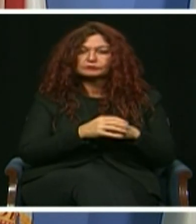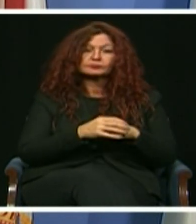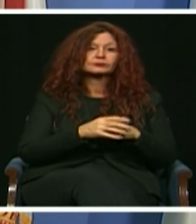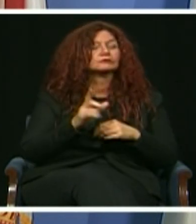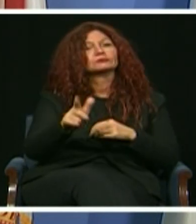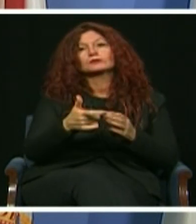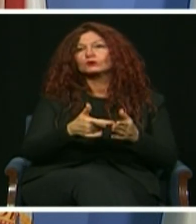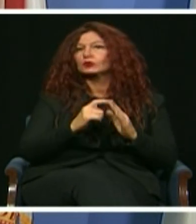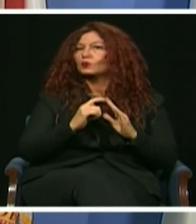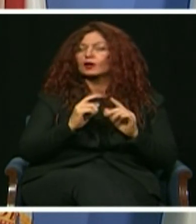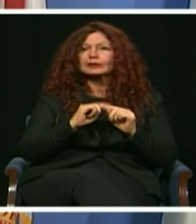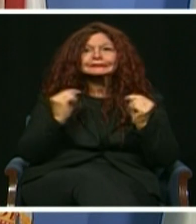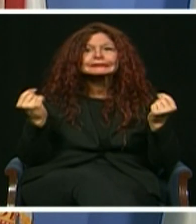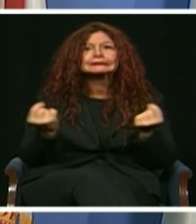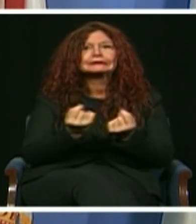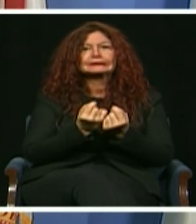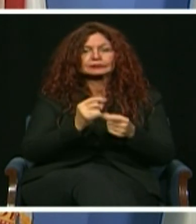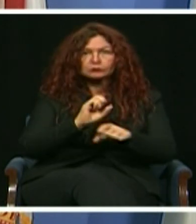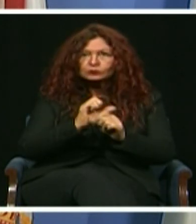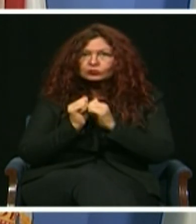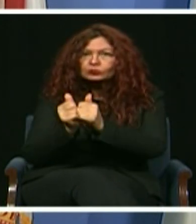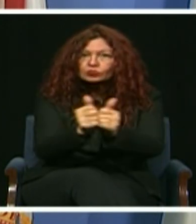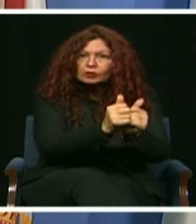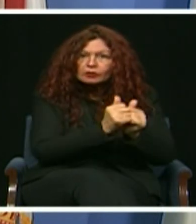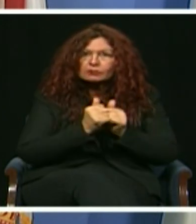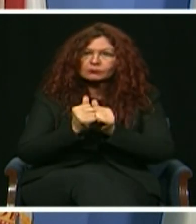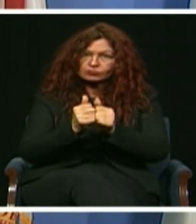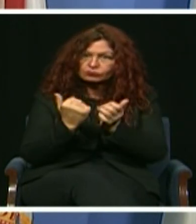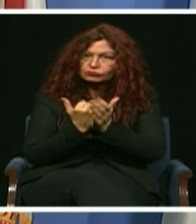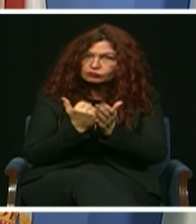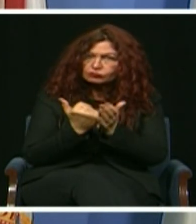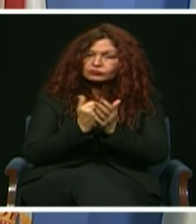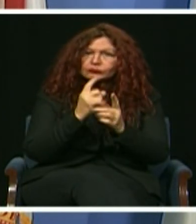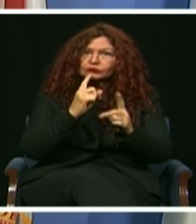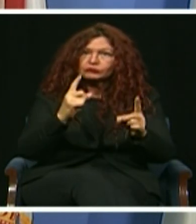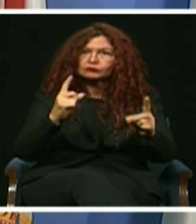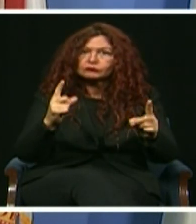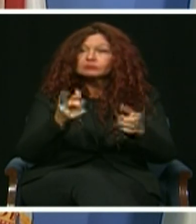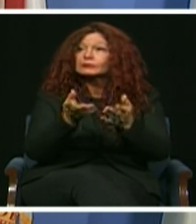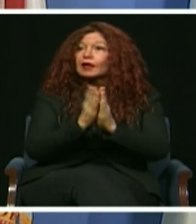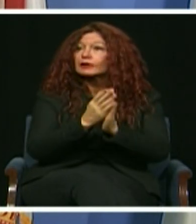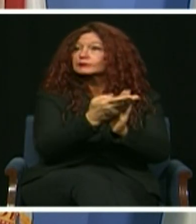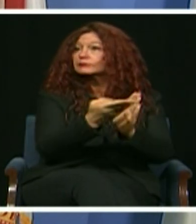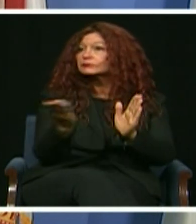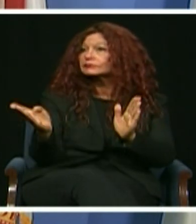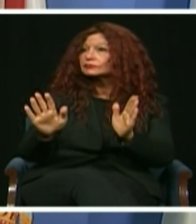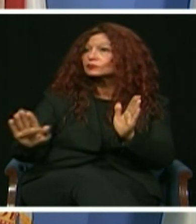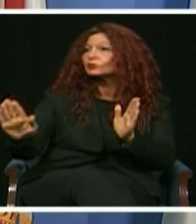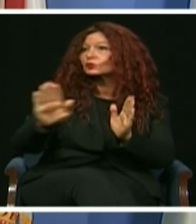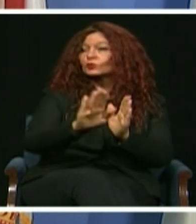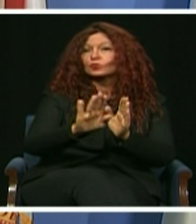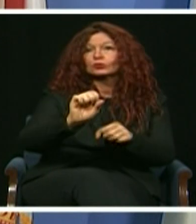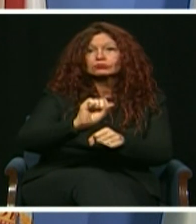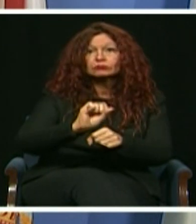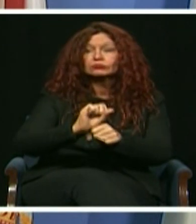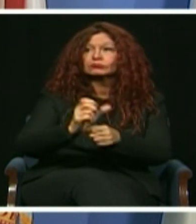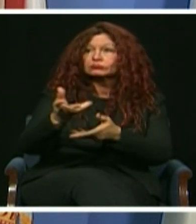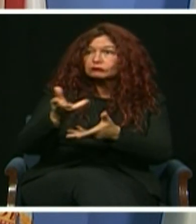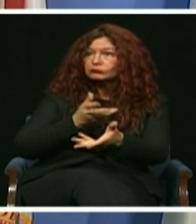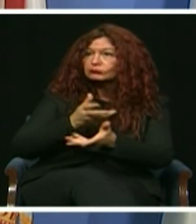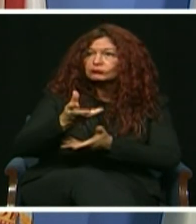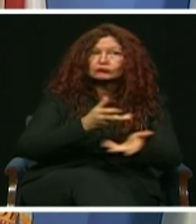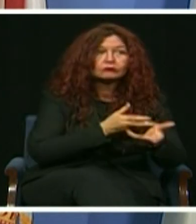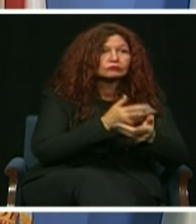effort. And that is why I'm asking for your collaboration and input. To our county employees, if you have an idea